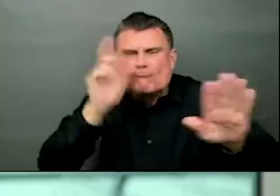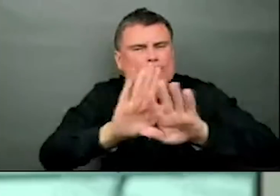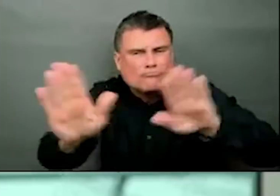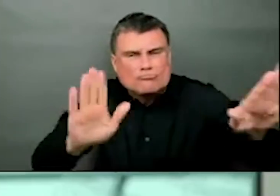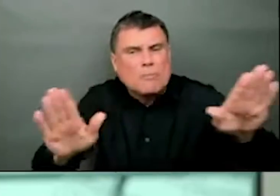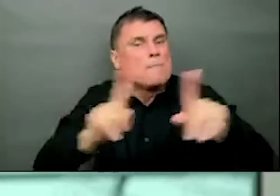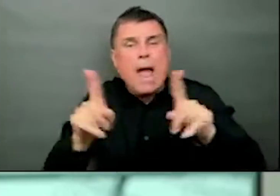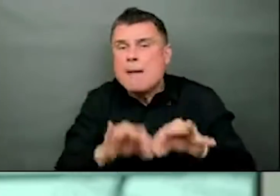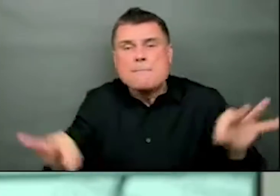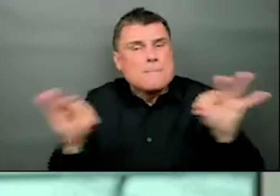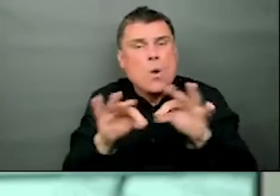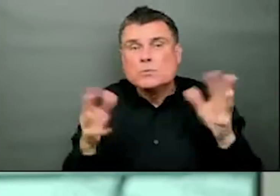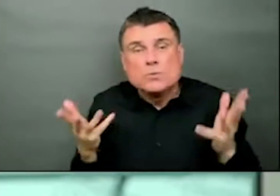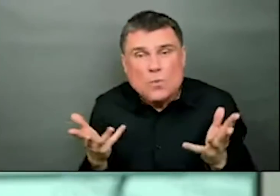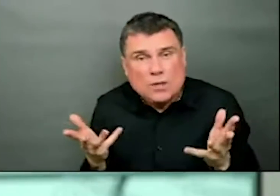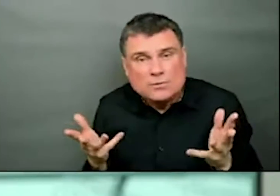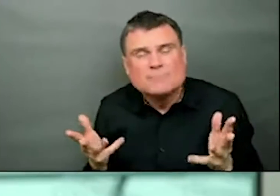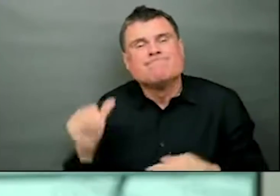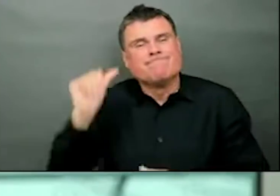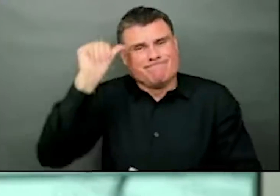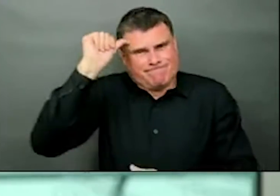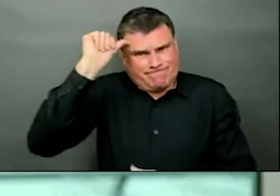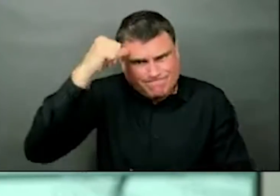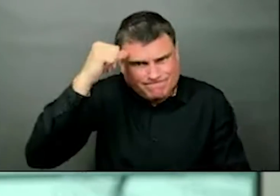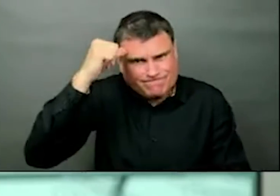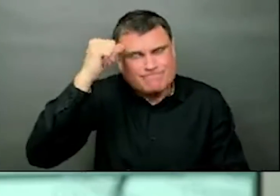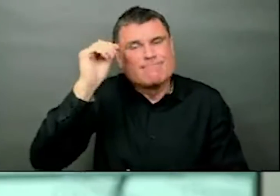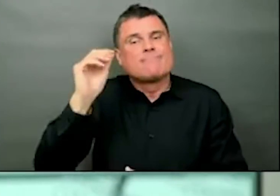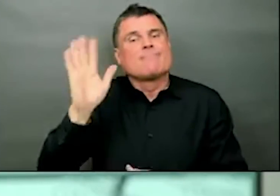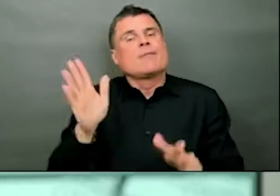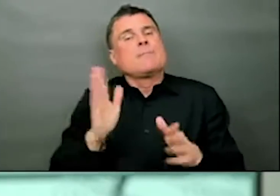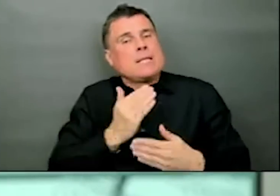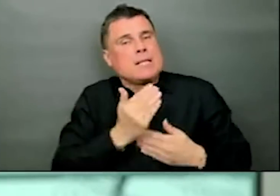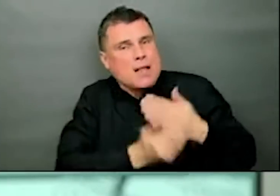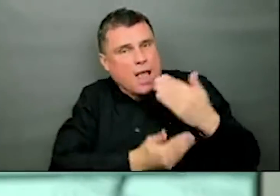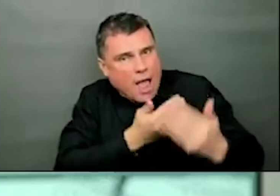remember to be kind be kind and to be calm and to stay safe.